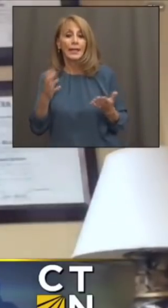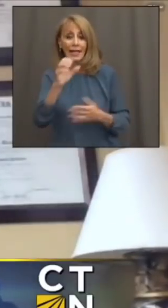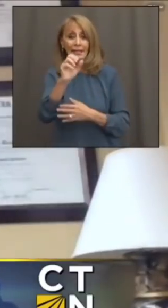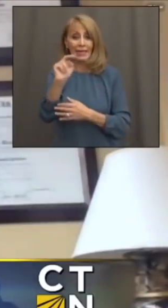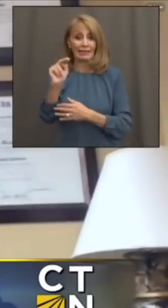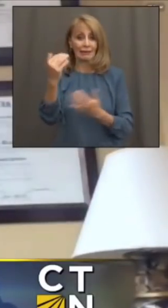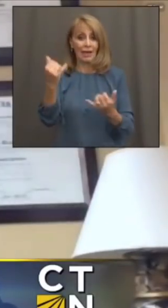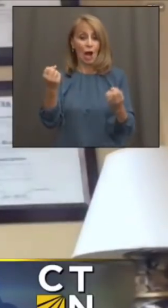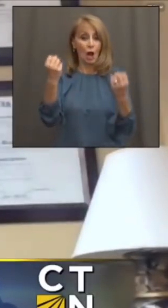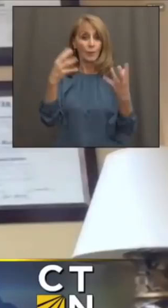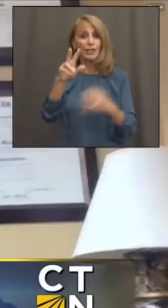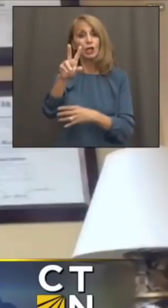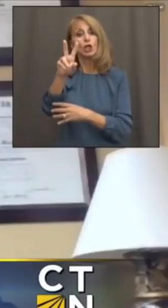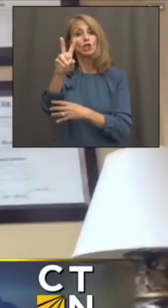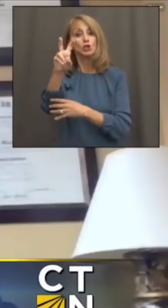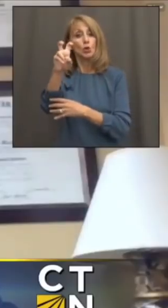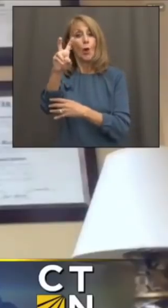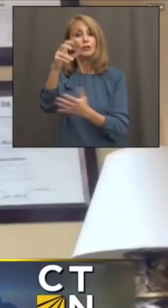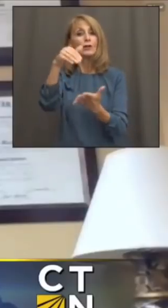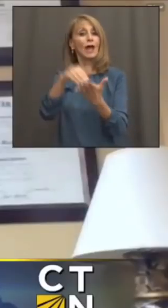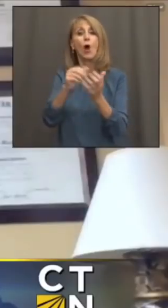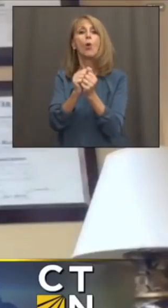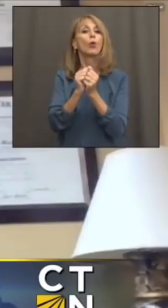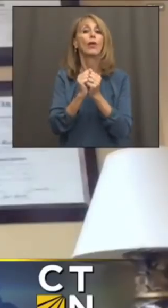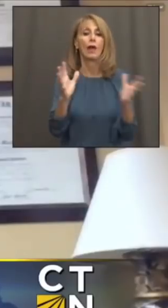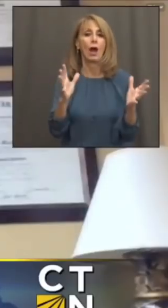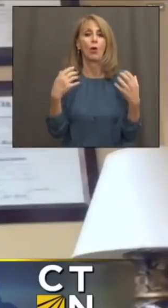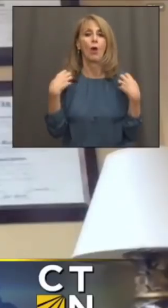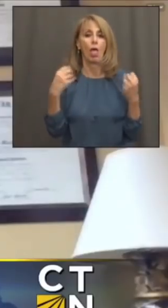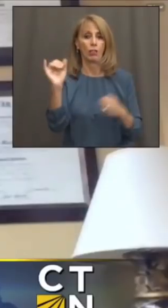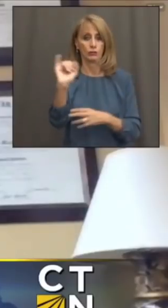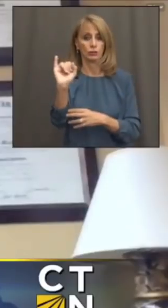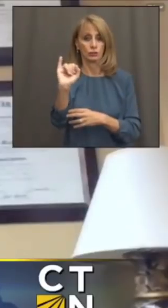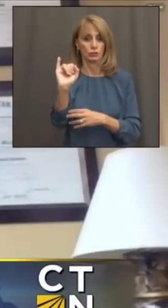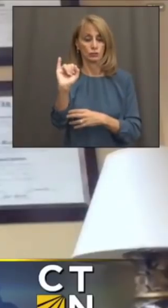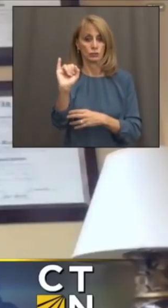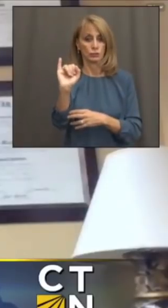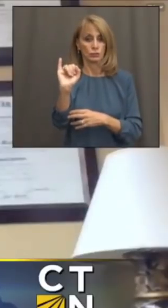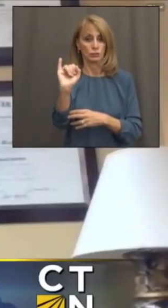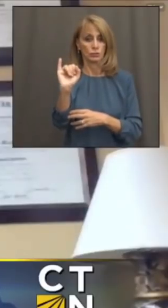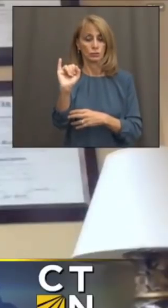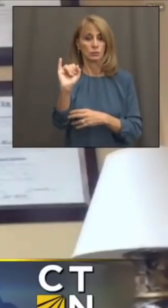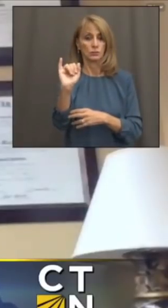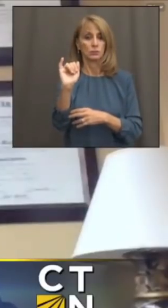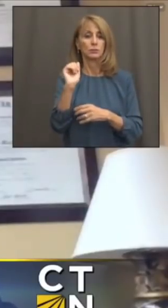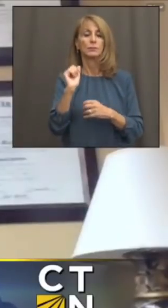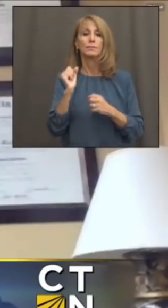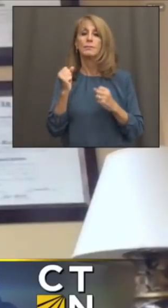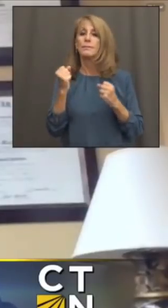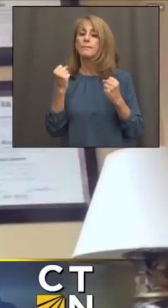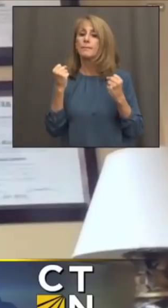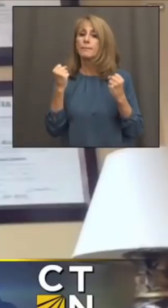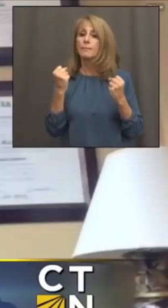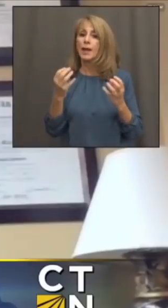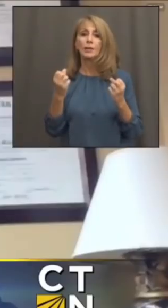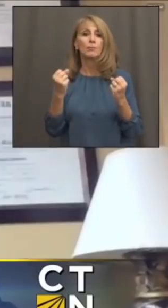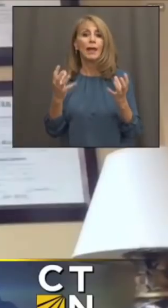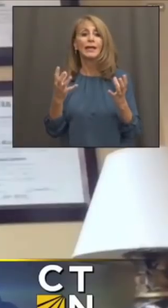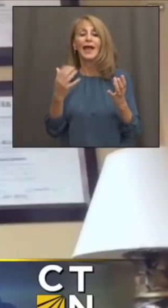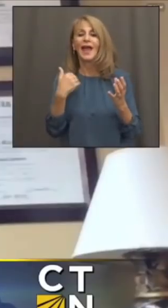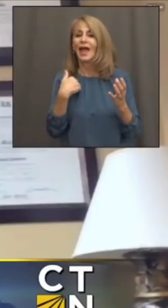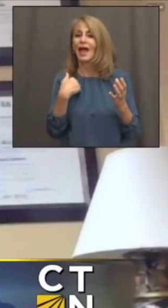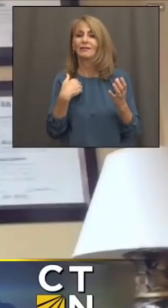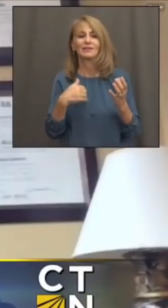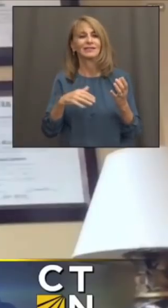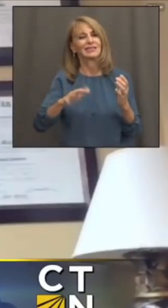without any health insurance. We know that right now there are a number of Connecticut residents who are underinsured